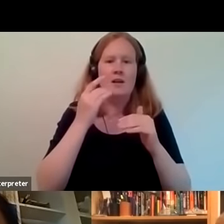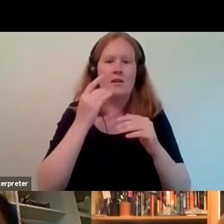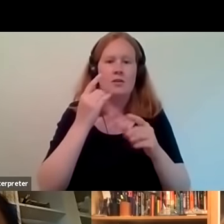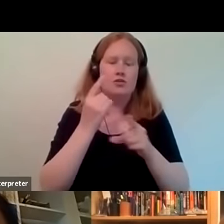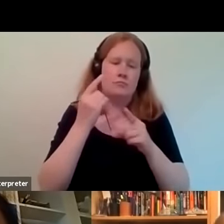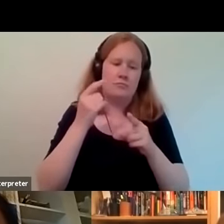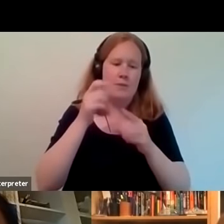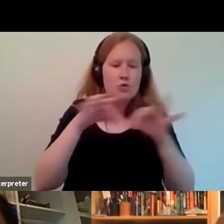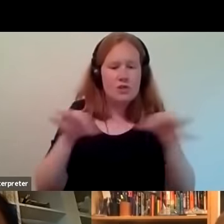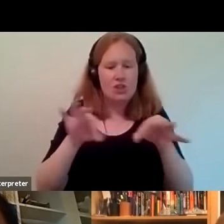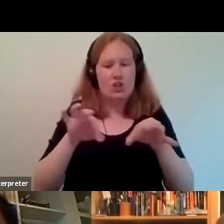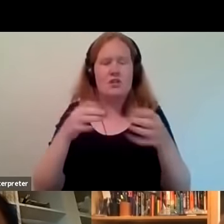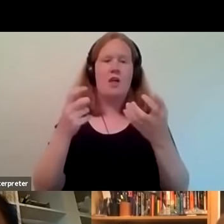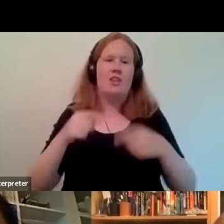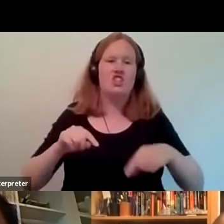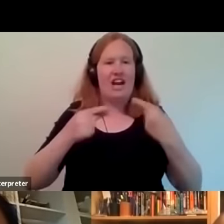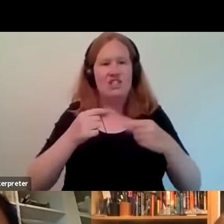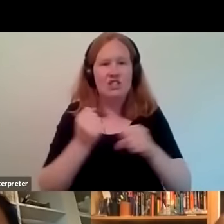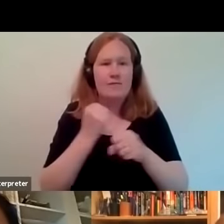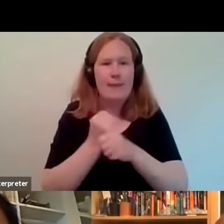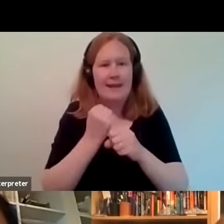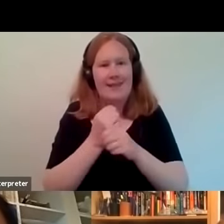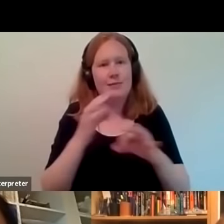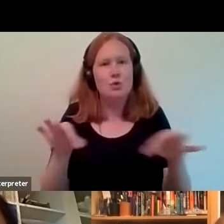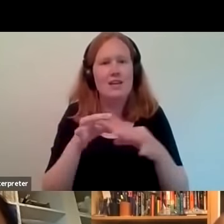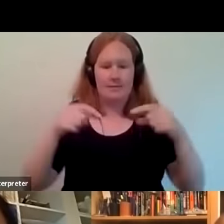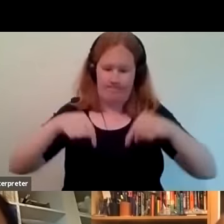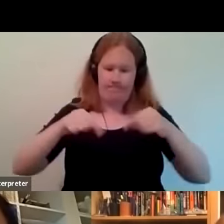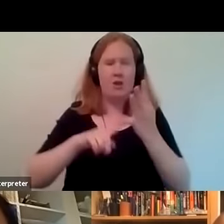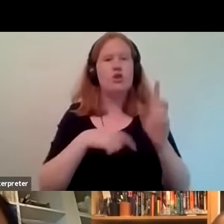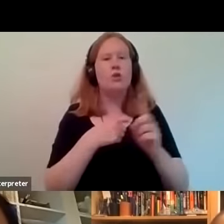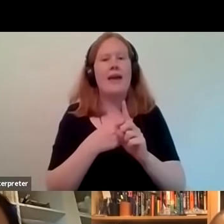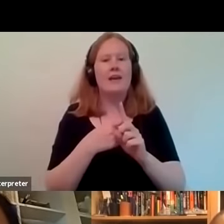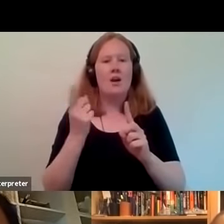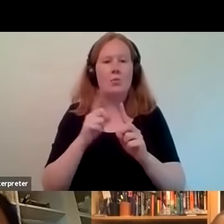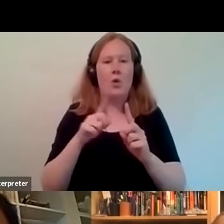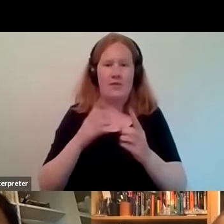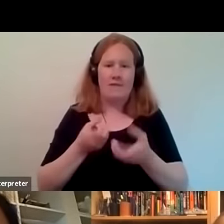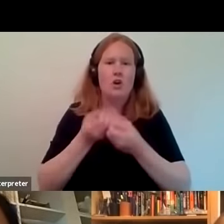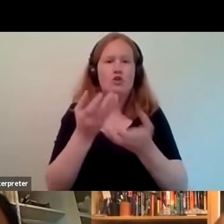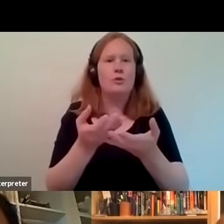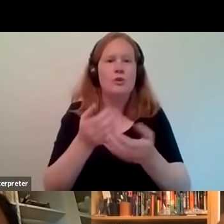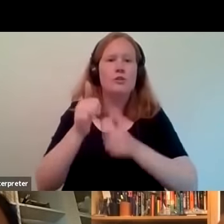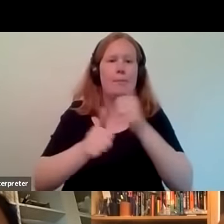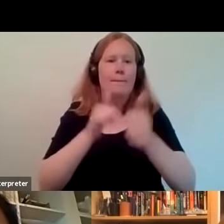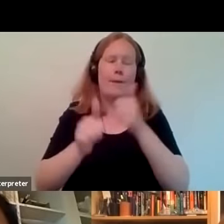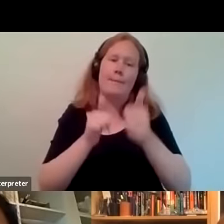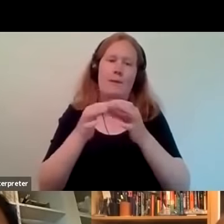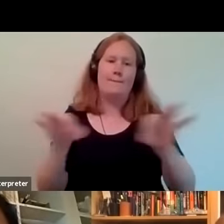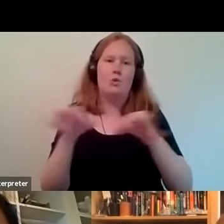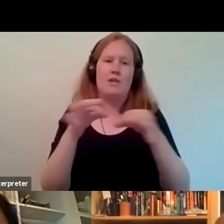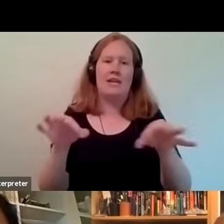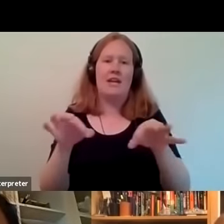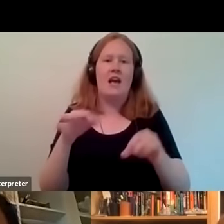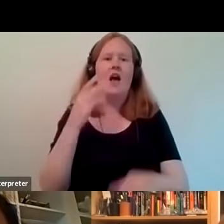the music here in the uk and actually what they've contributed to popular music in britain and british popular